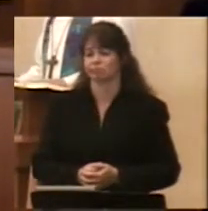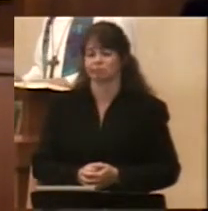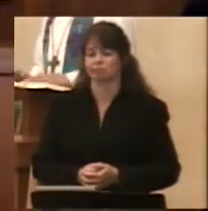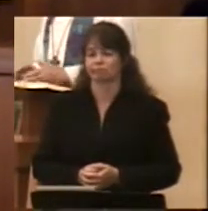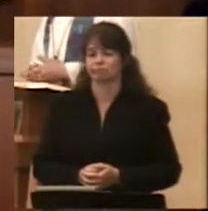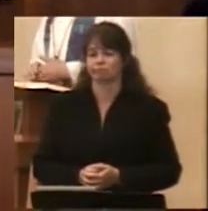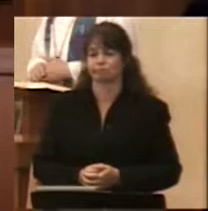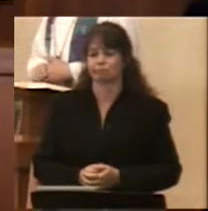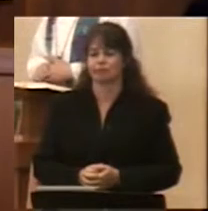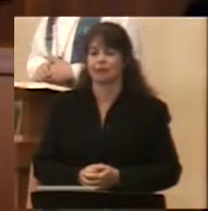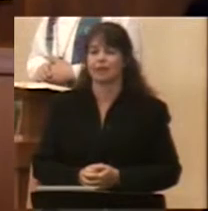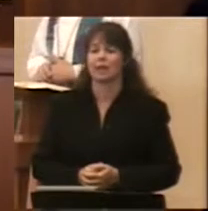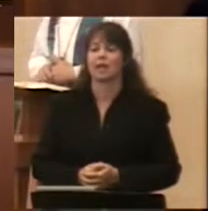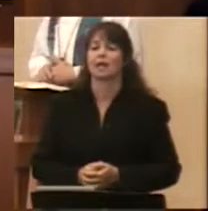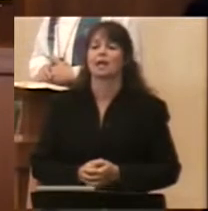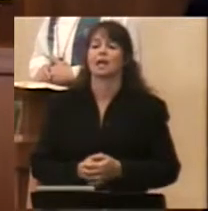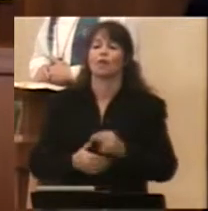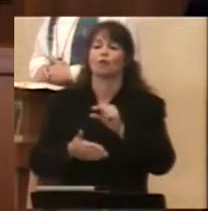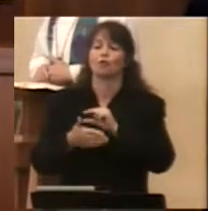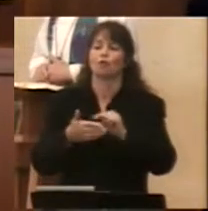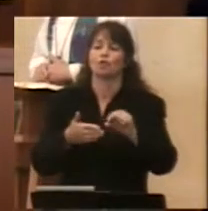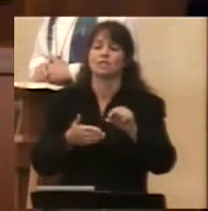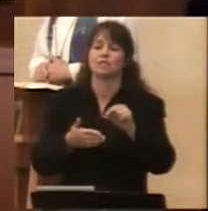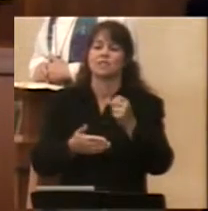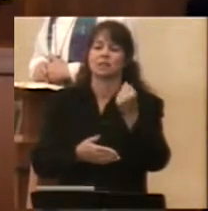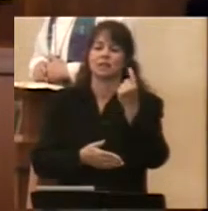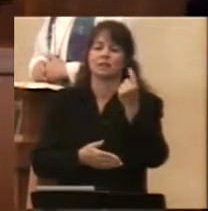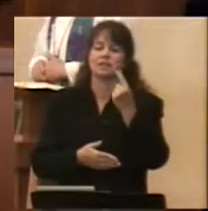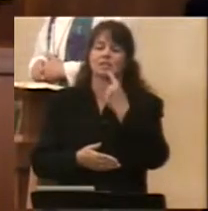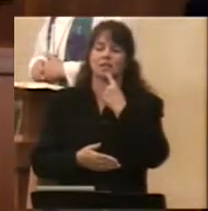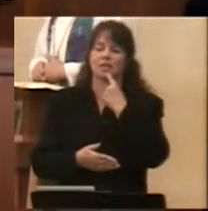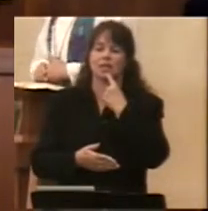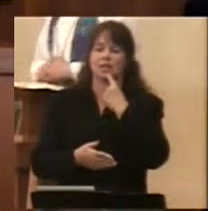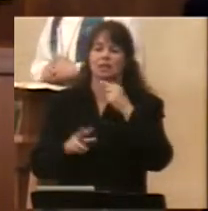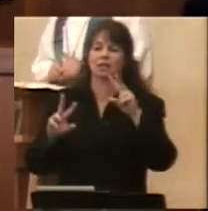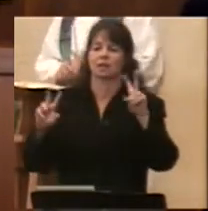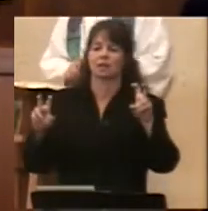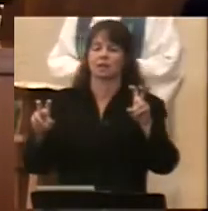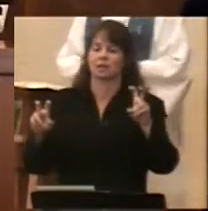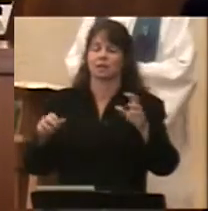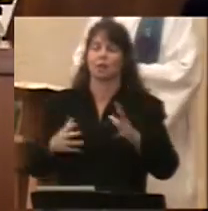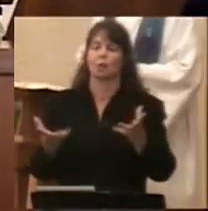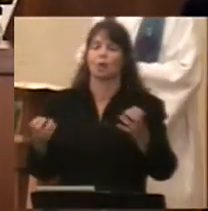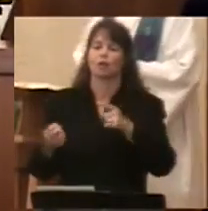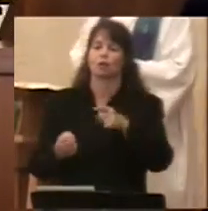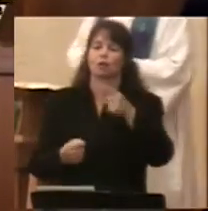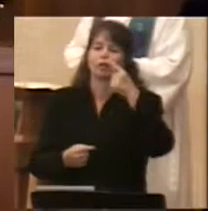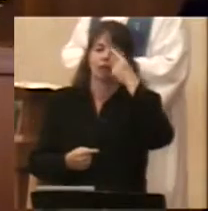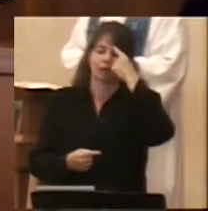And finally, in verse 11, he says this, and I invite you to think of those